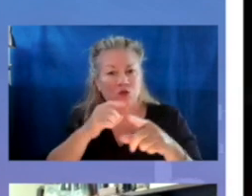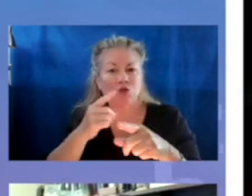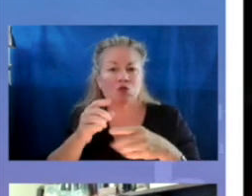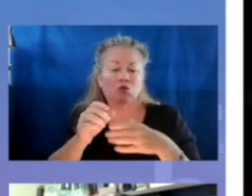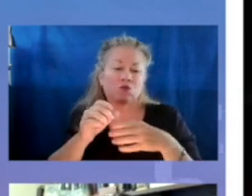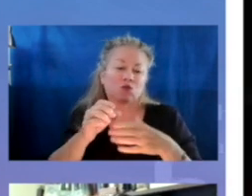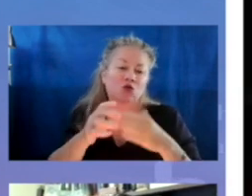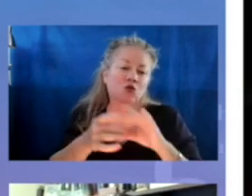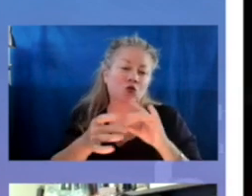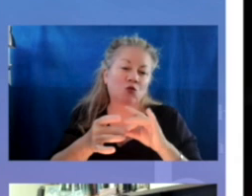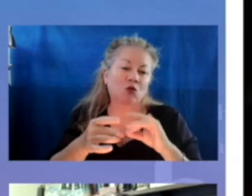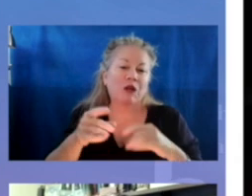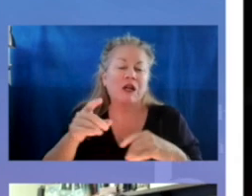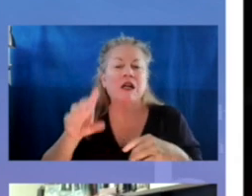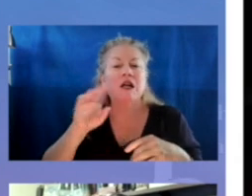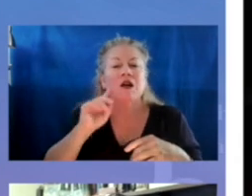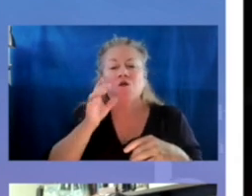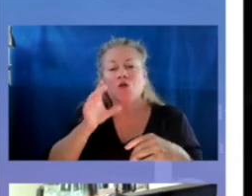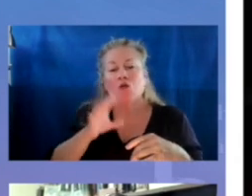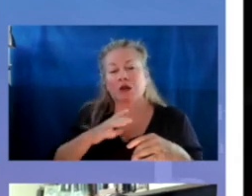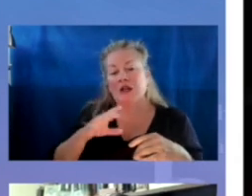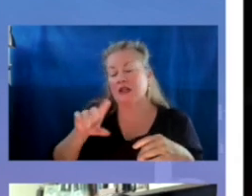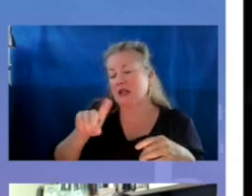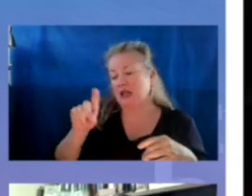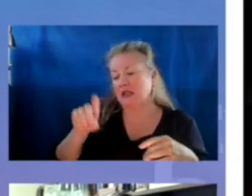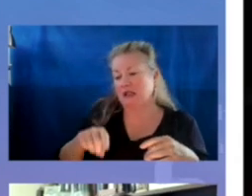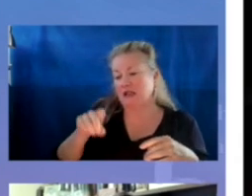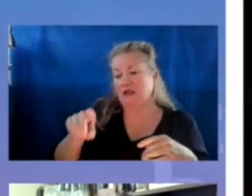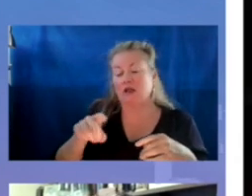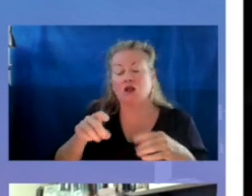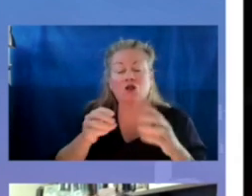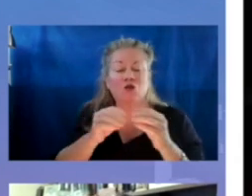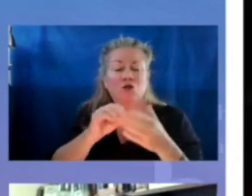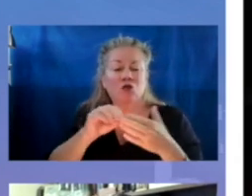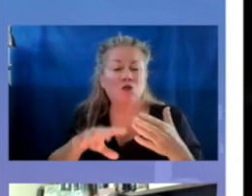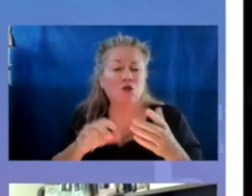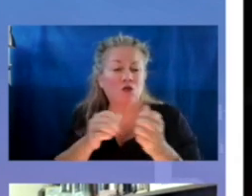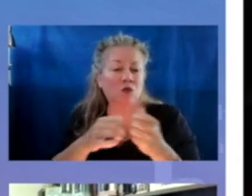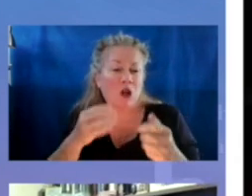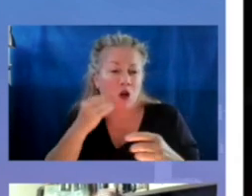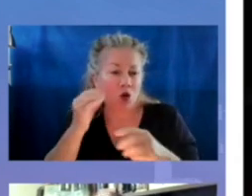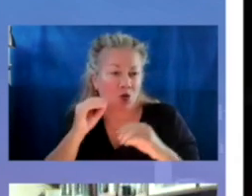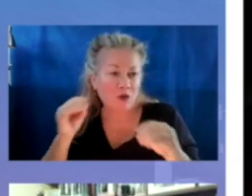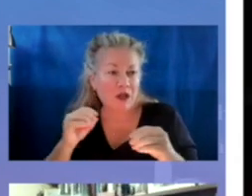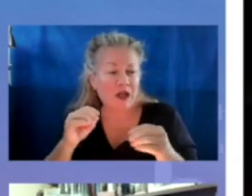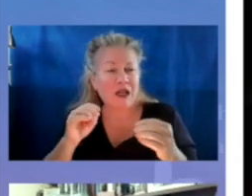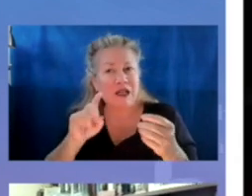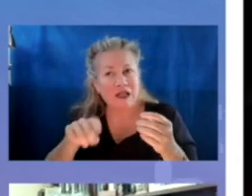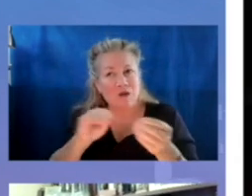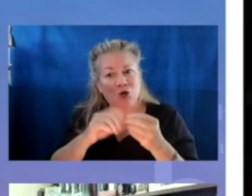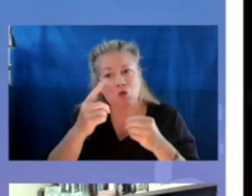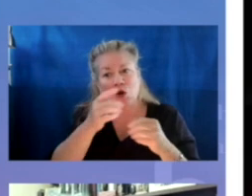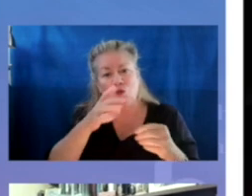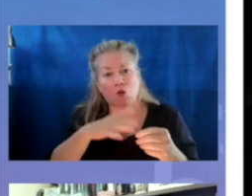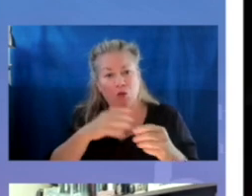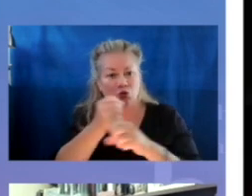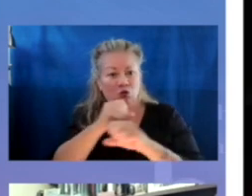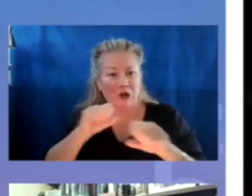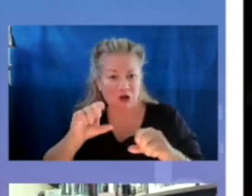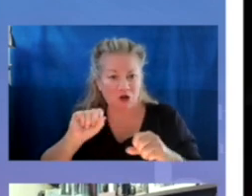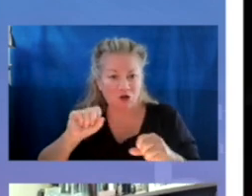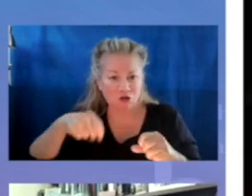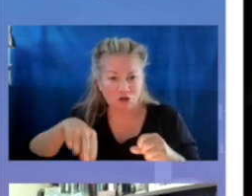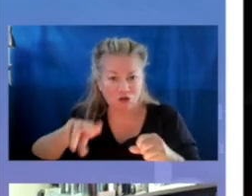-Vento liaison in Bastrop, Texas. Of course, students experiencing homelessness need more than a one-woman rescue squad,